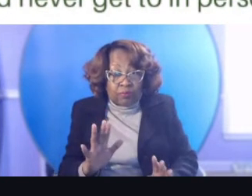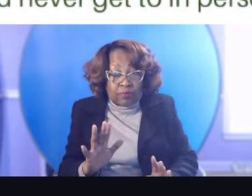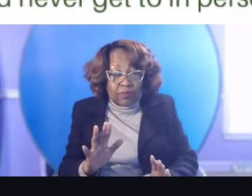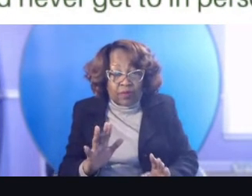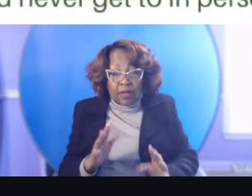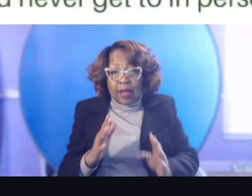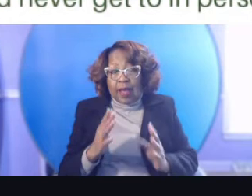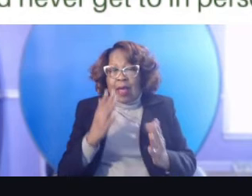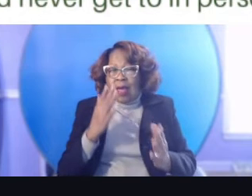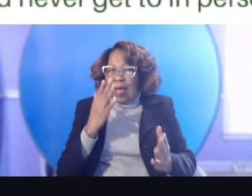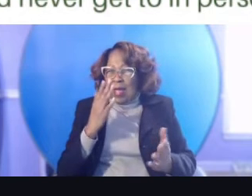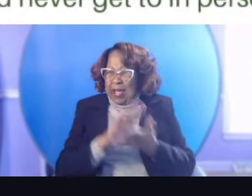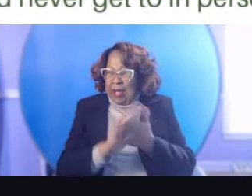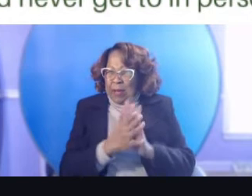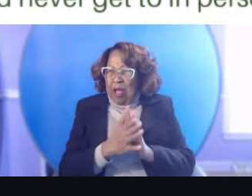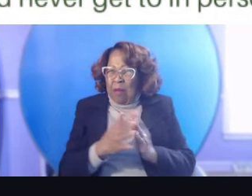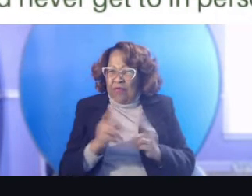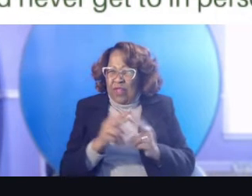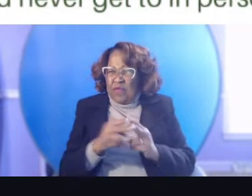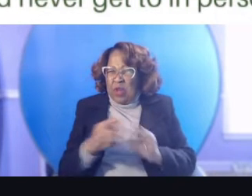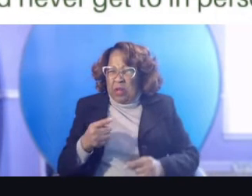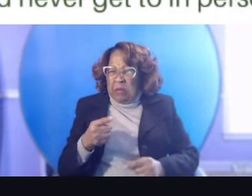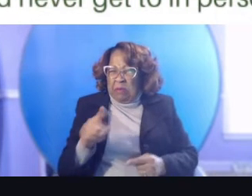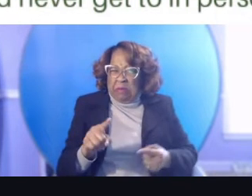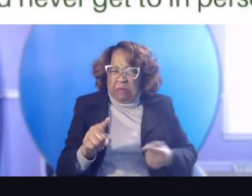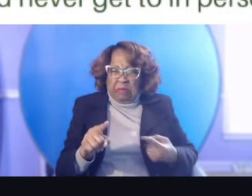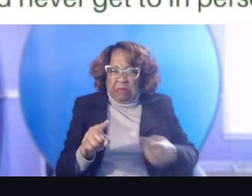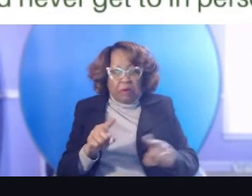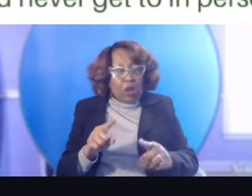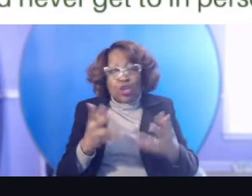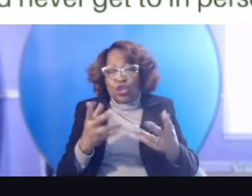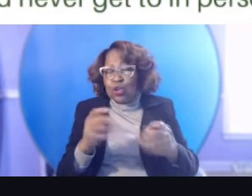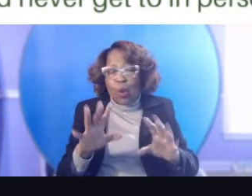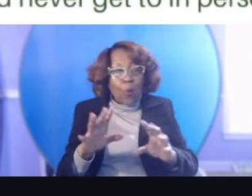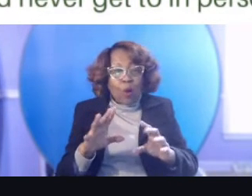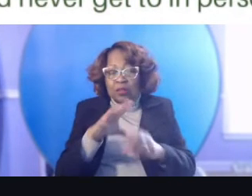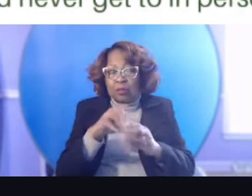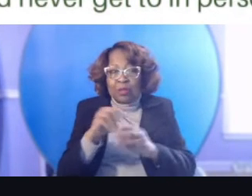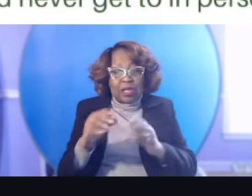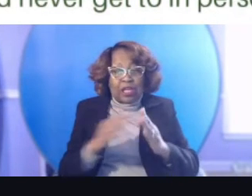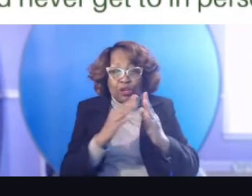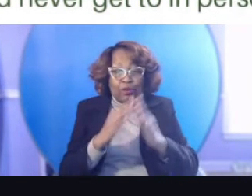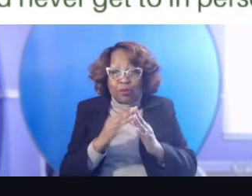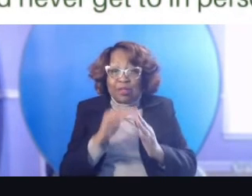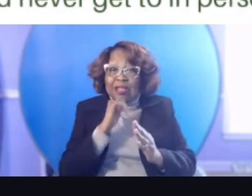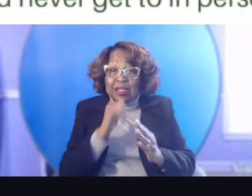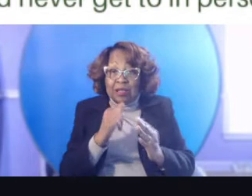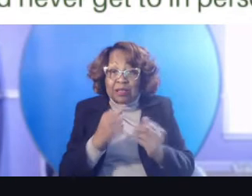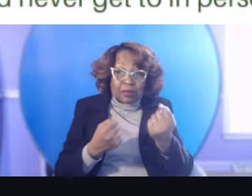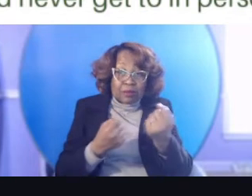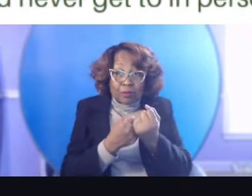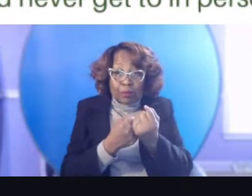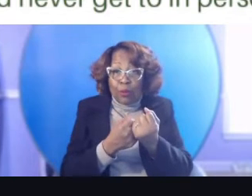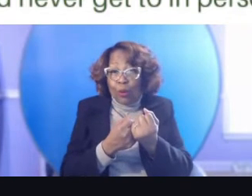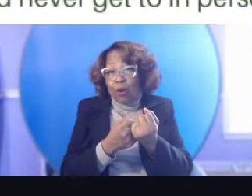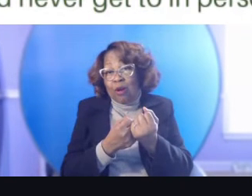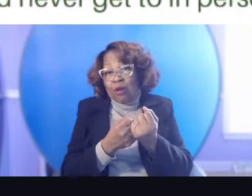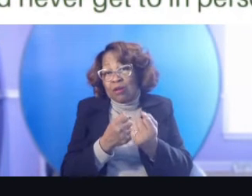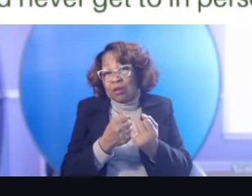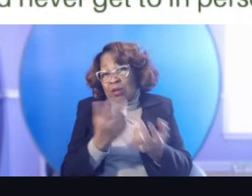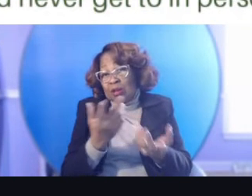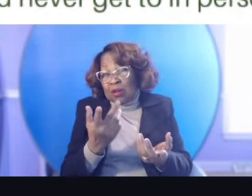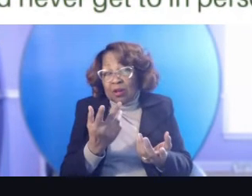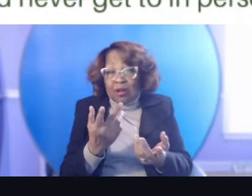be very ostracizing and no one wants to be in a community that doesn't foster, uh, respect and care. And, and everybody who